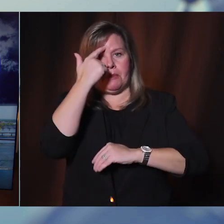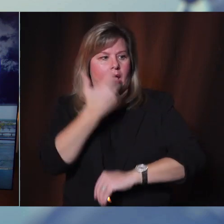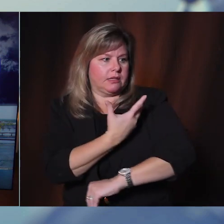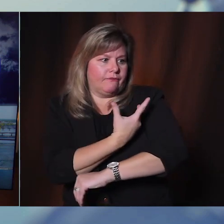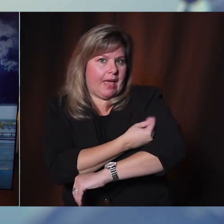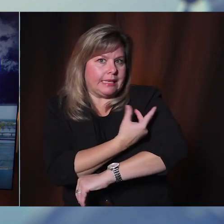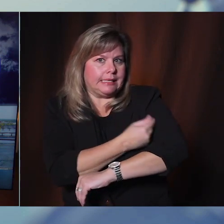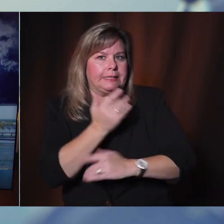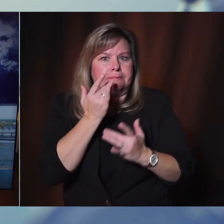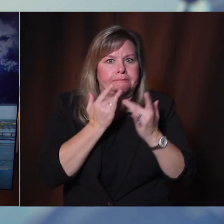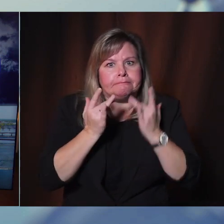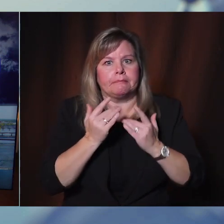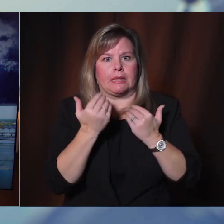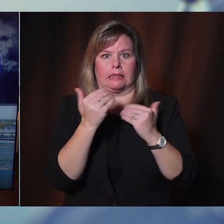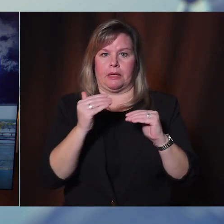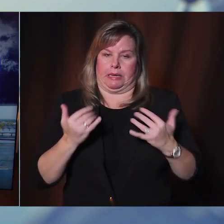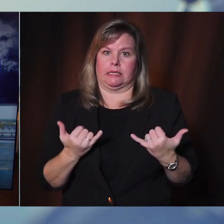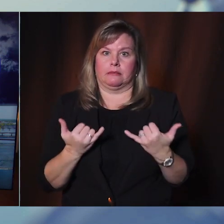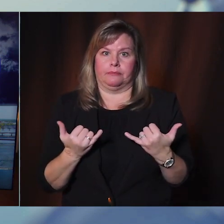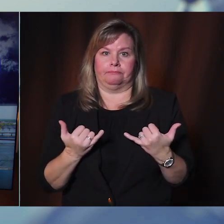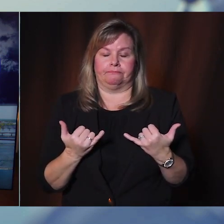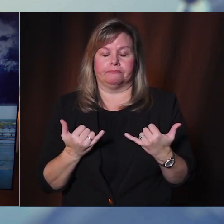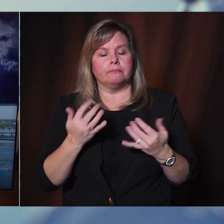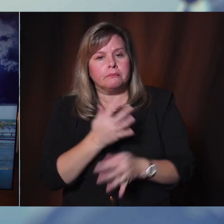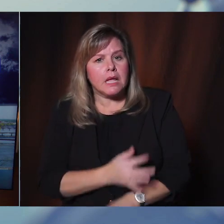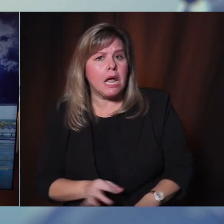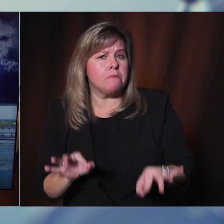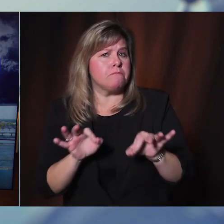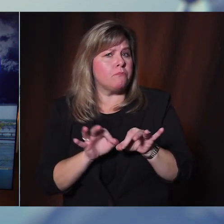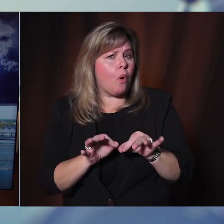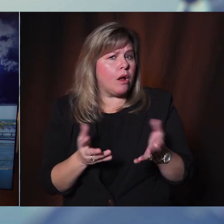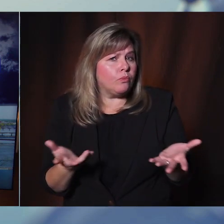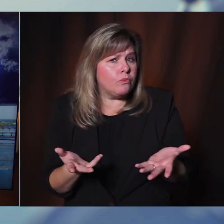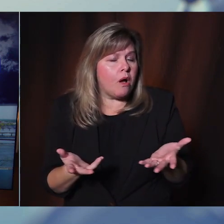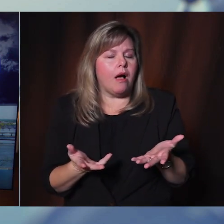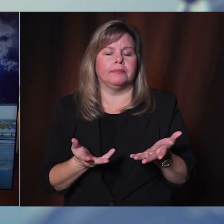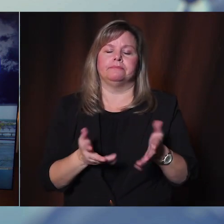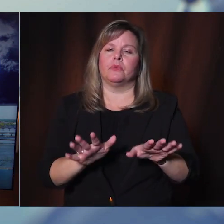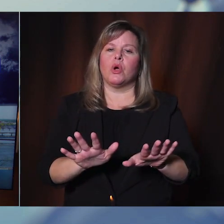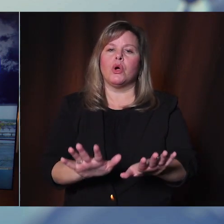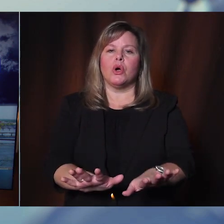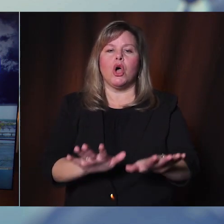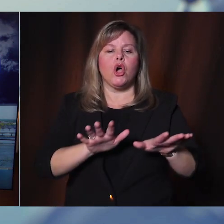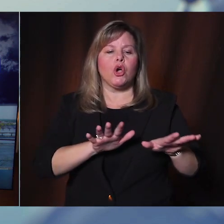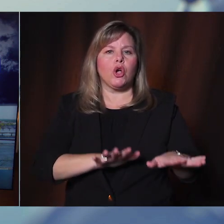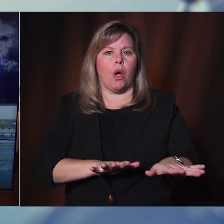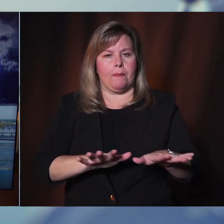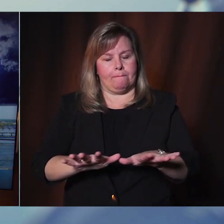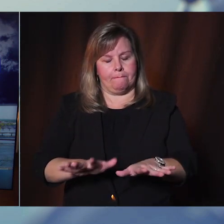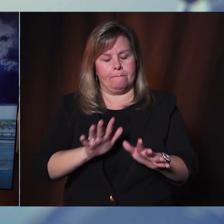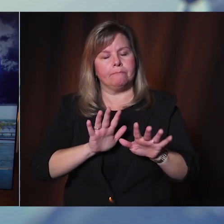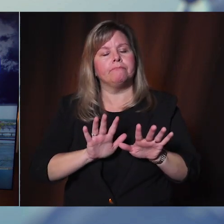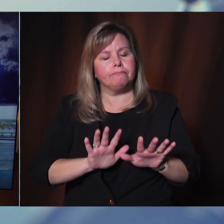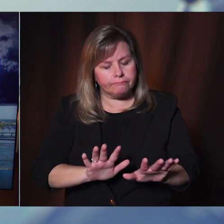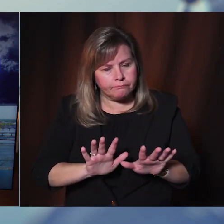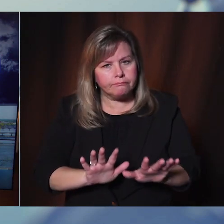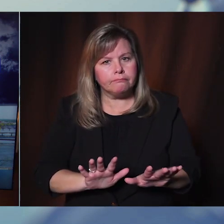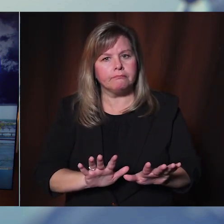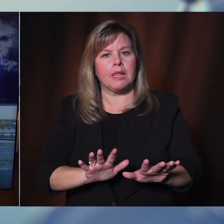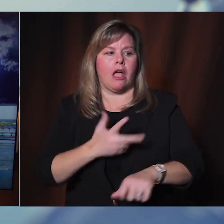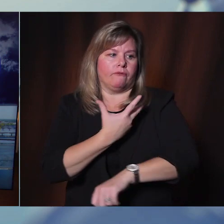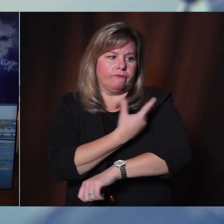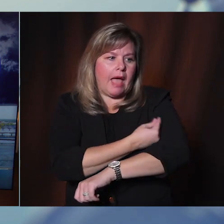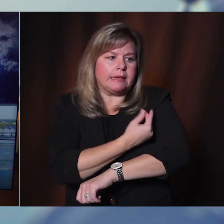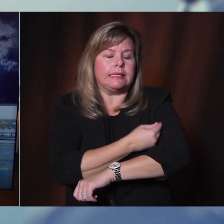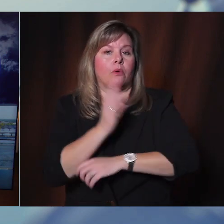the most important message I can share with you is to remain calm. Vaccine is coming and trust me, on behalf